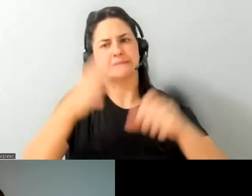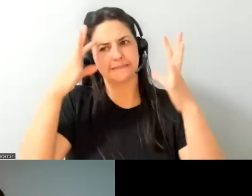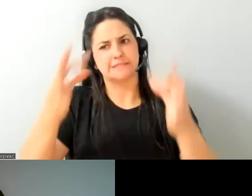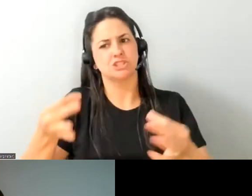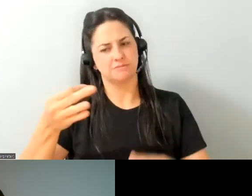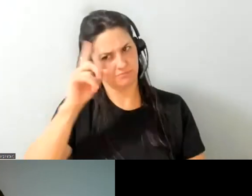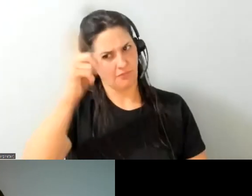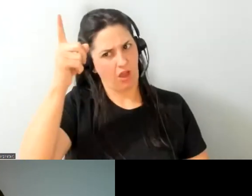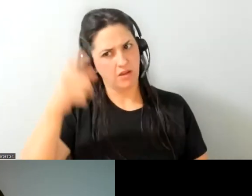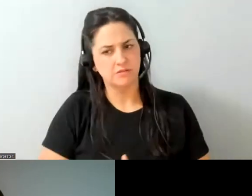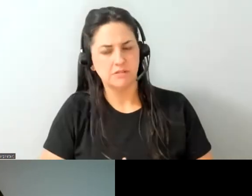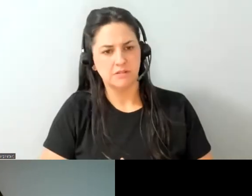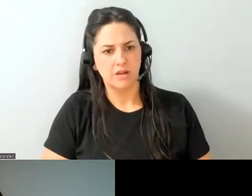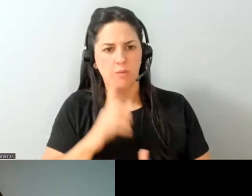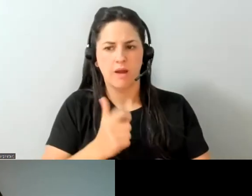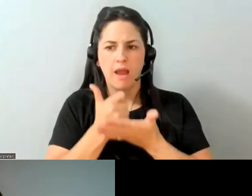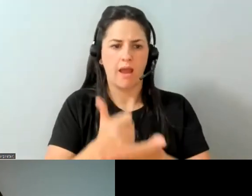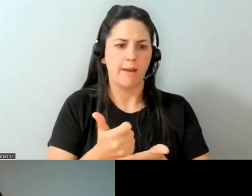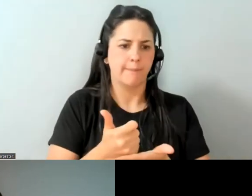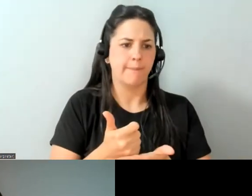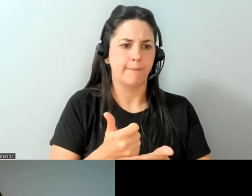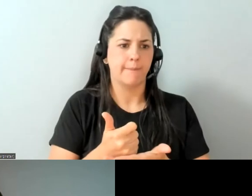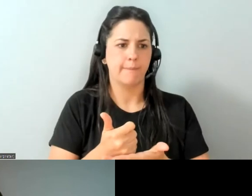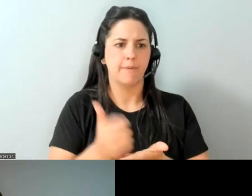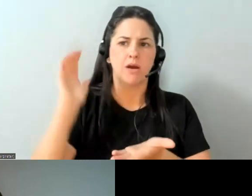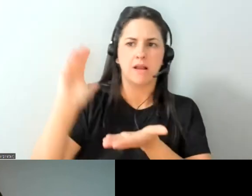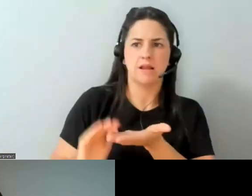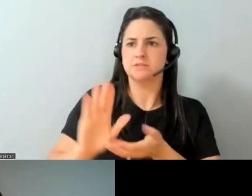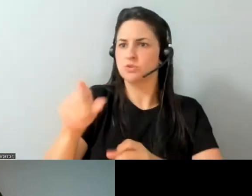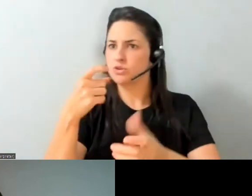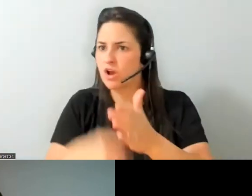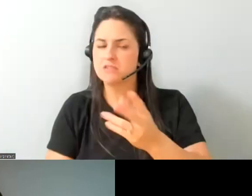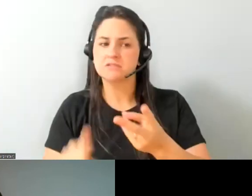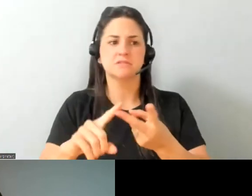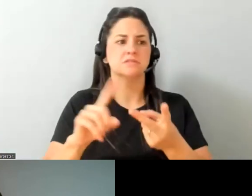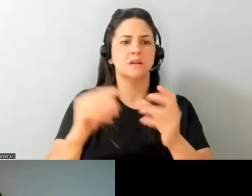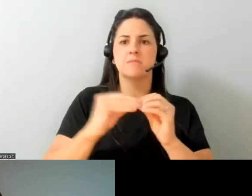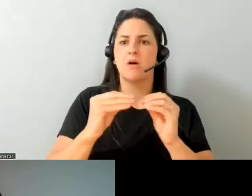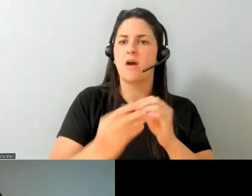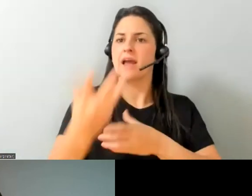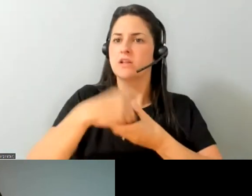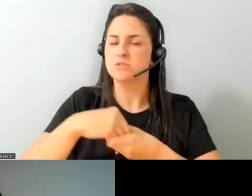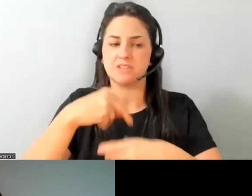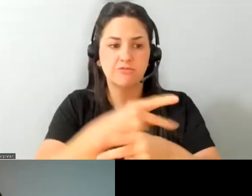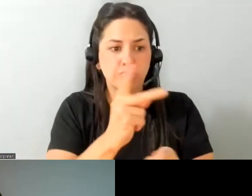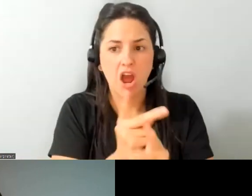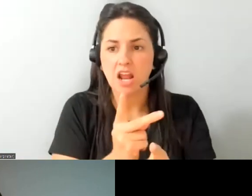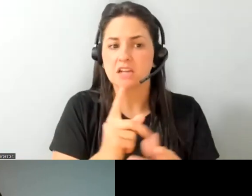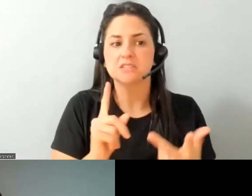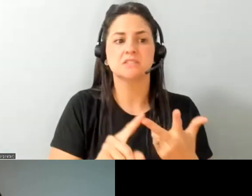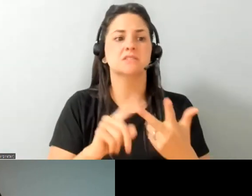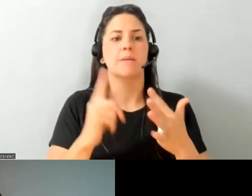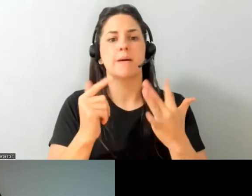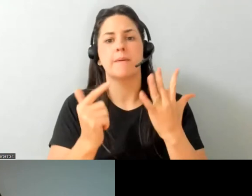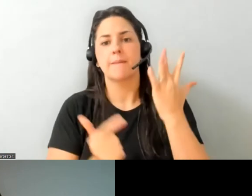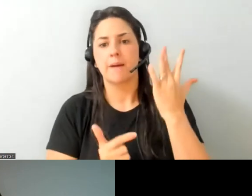to uh help um reduce your costs you're going to be have more inclusive products uh and so on